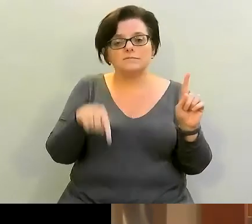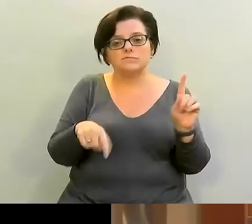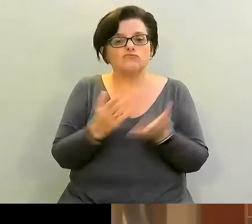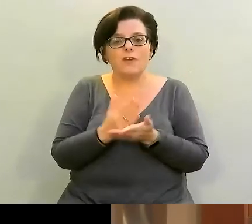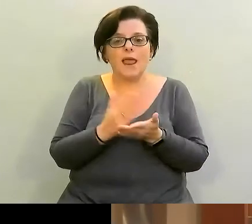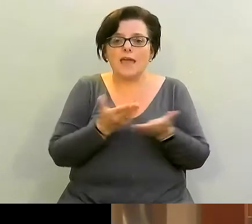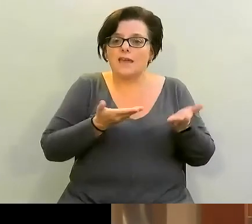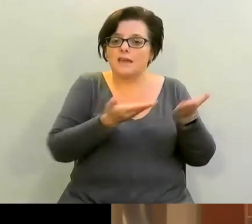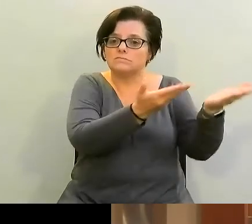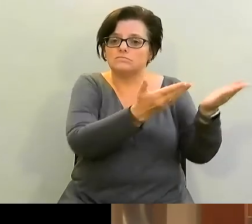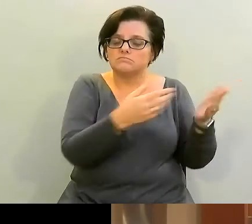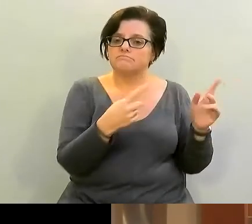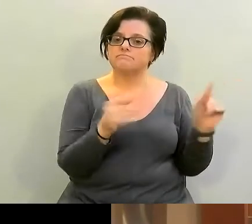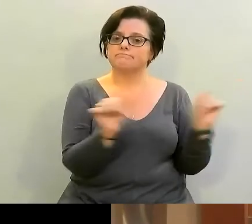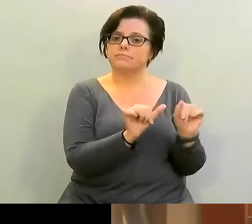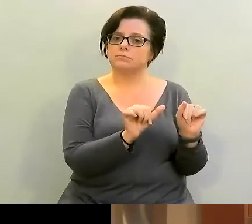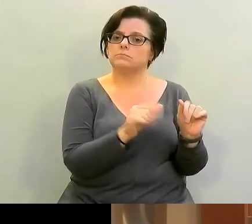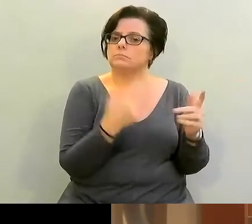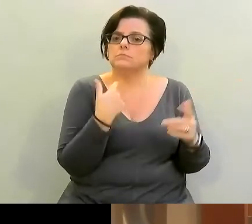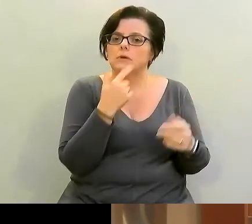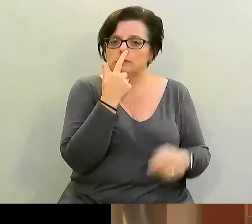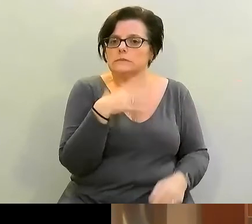so I'm going to pop mine in the oven